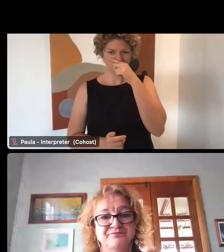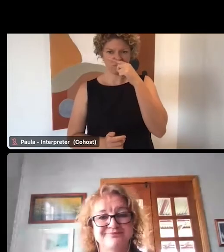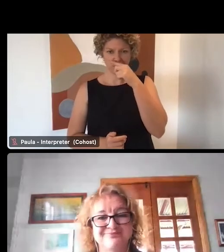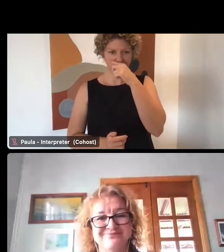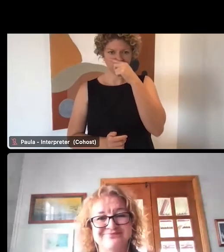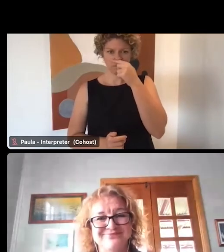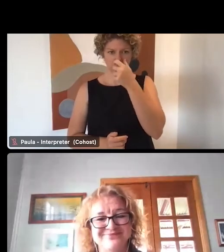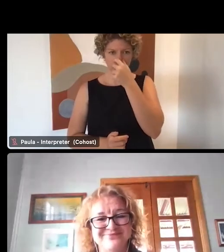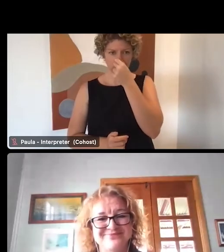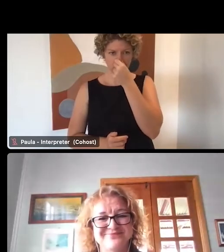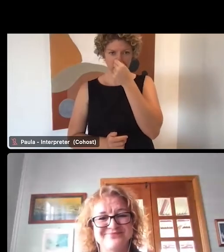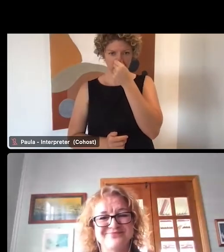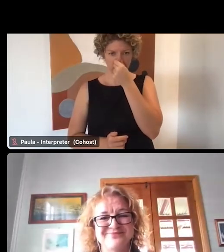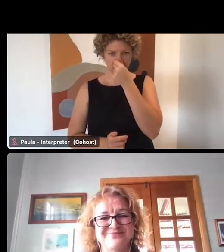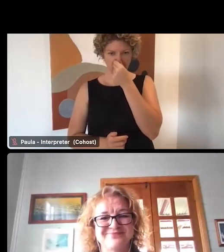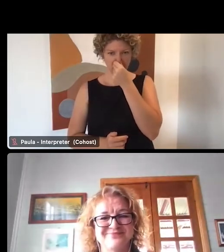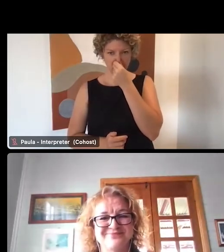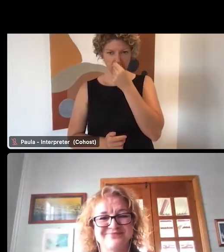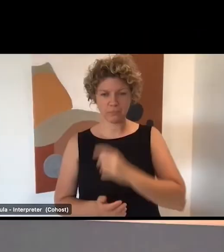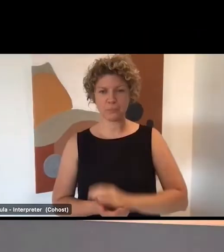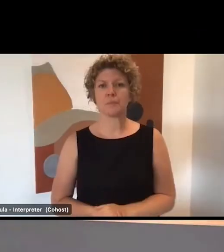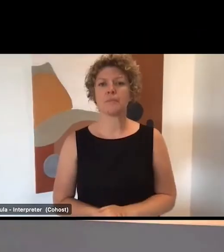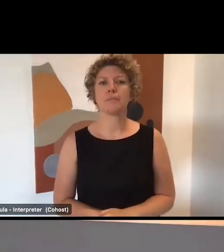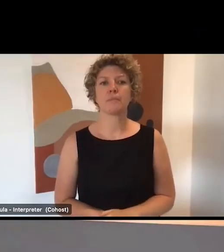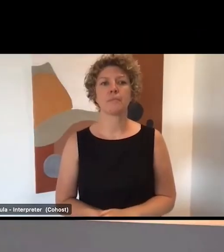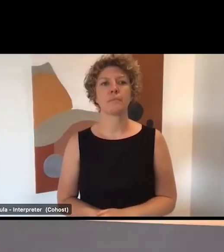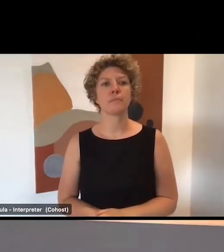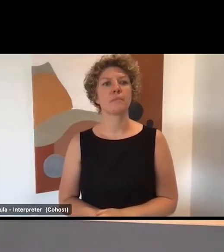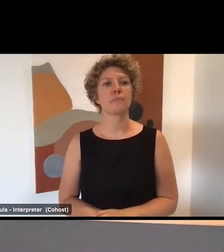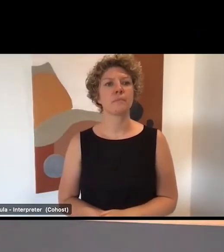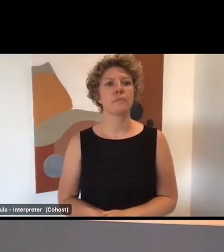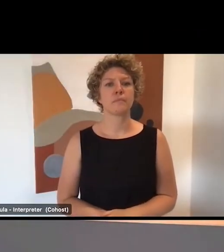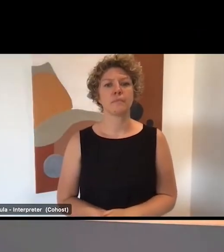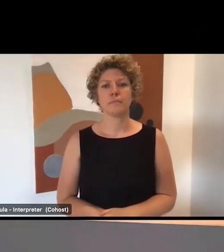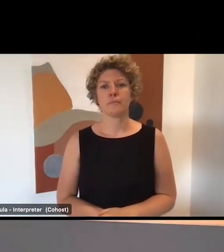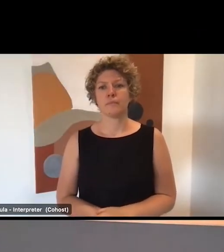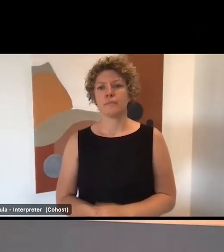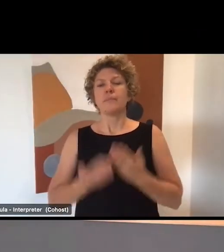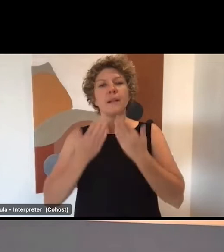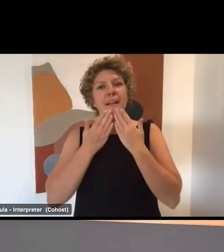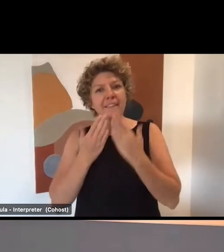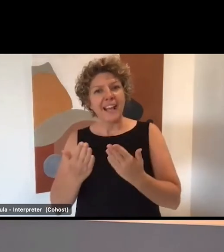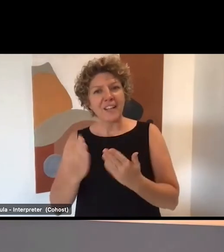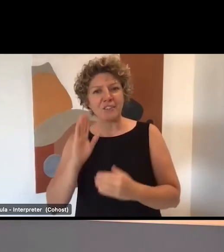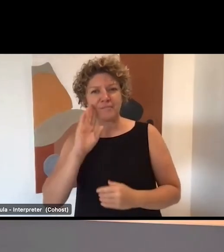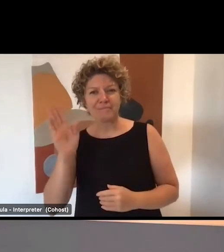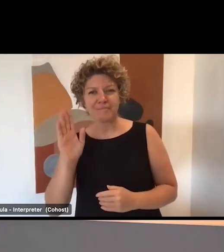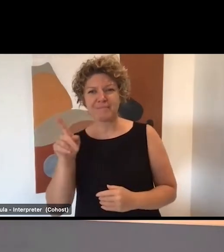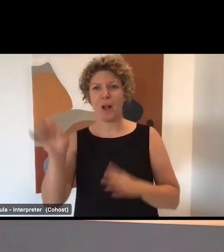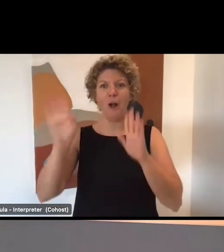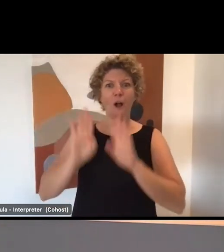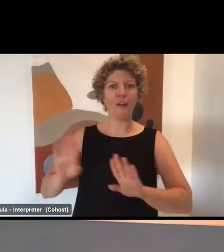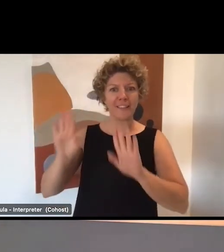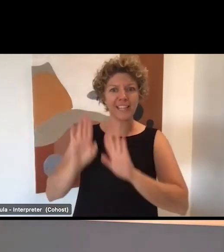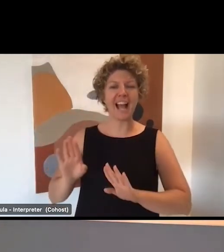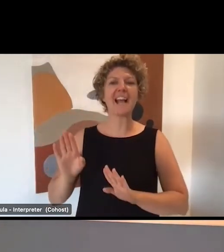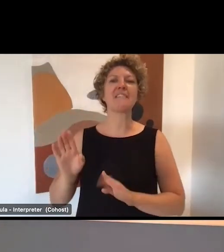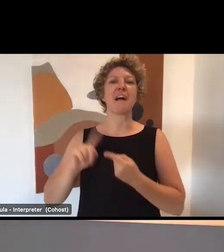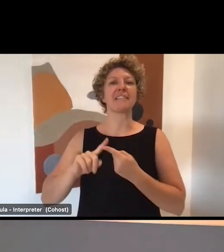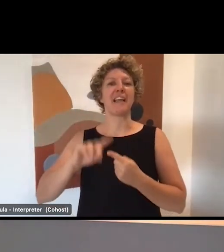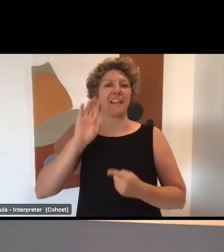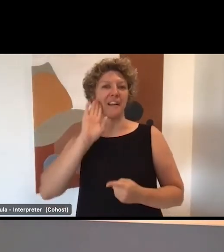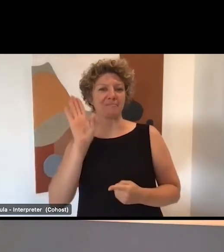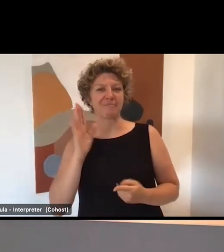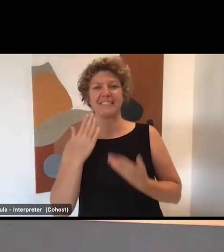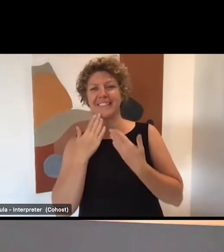Thanks very much for that. That was really interesting, Andrea. really appreciate you attending, particularly because you're on holidays up that way at the